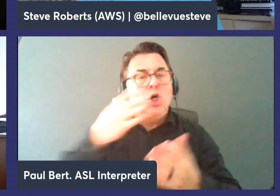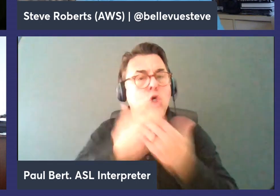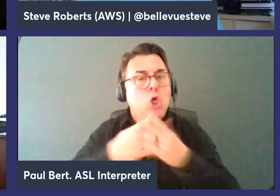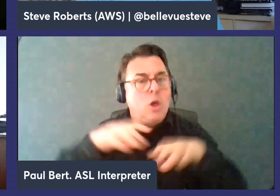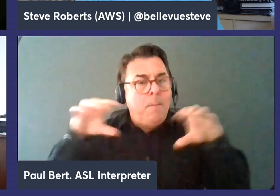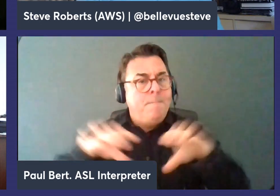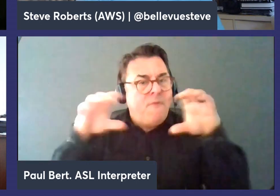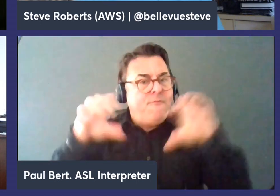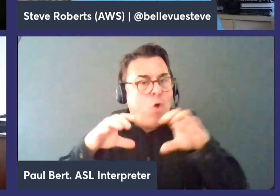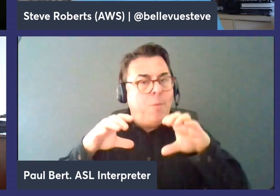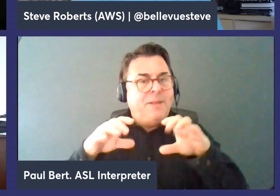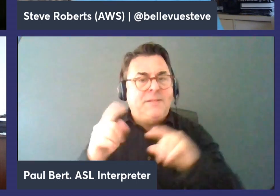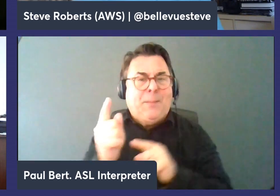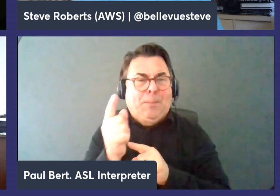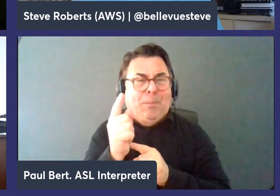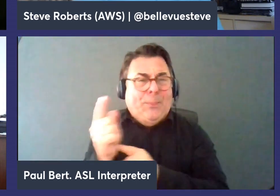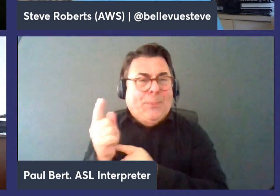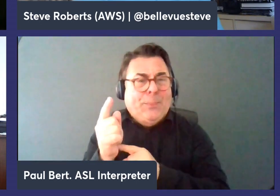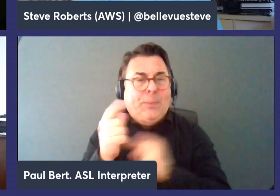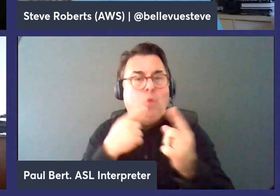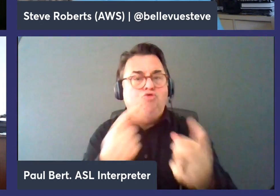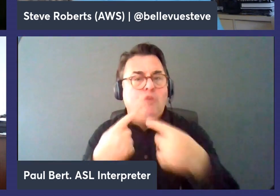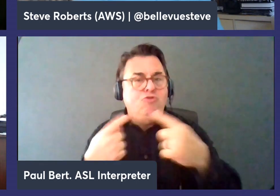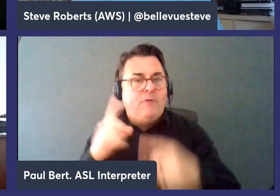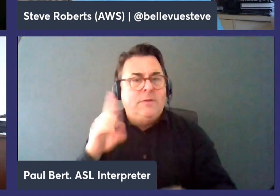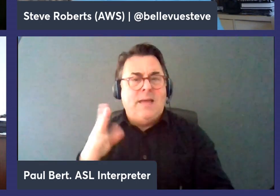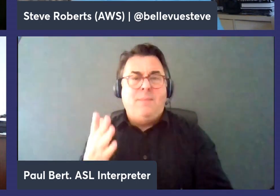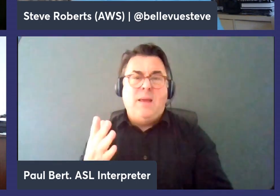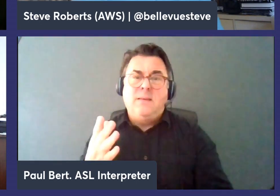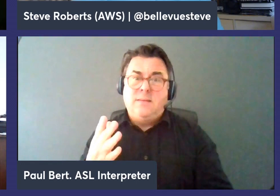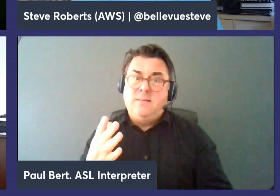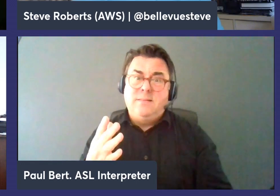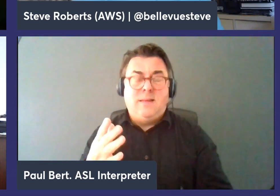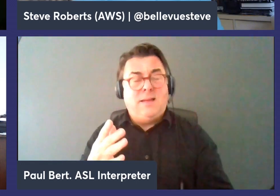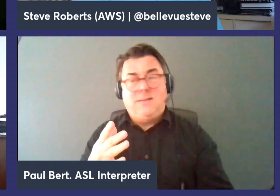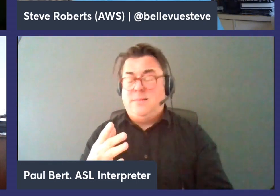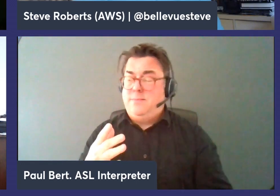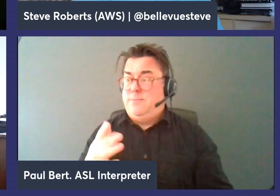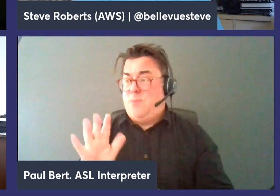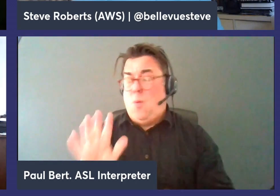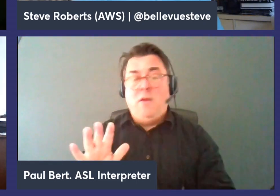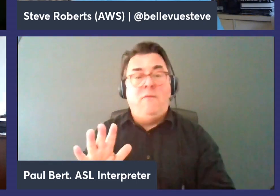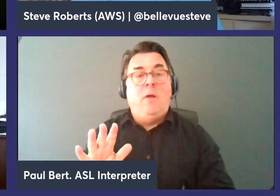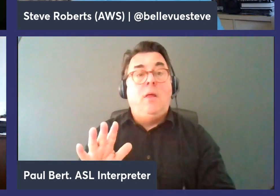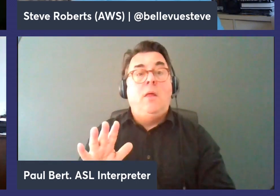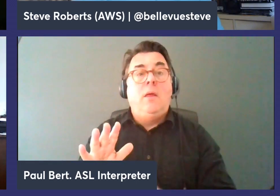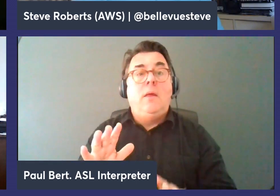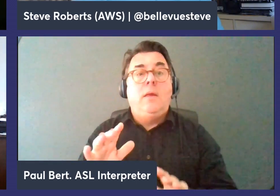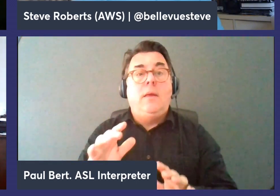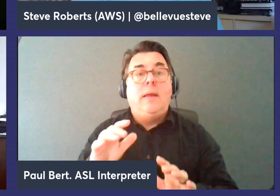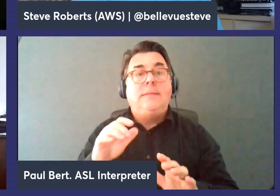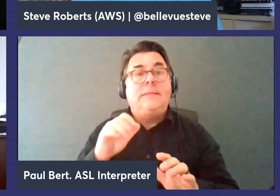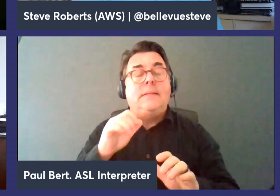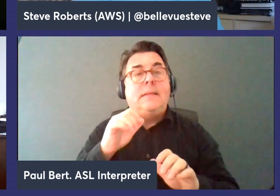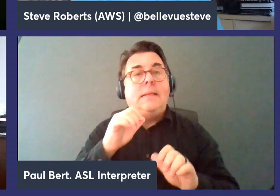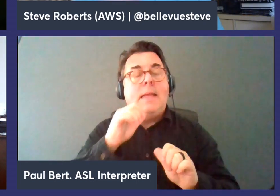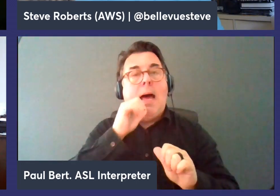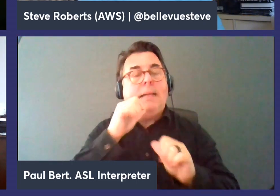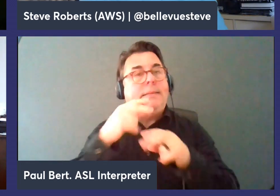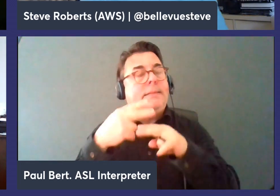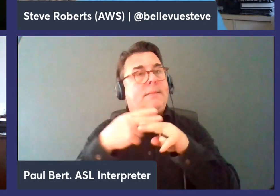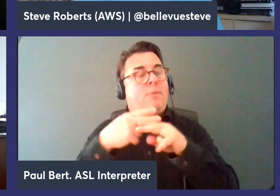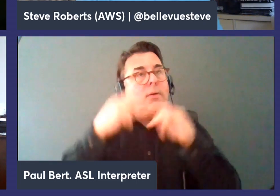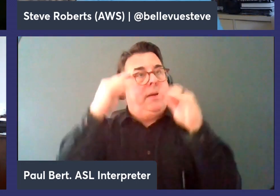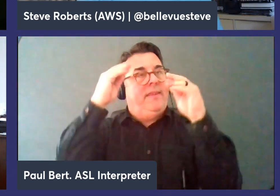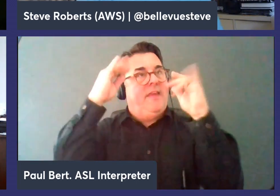microsecond retrieval database is pretty compelling especially when it's not ephemeral and and more persistent uh